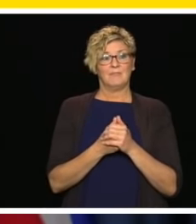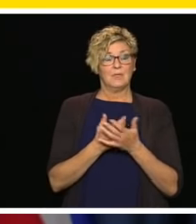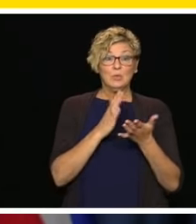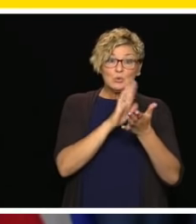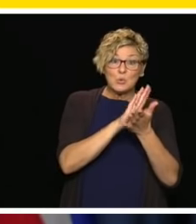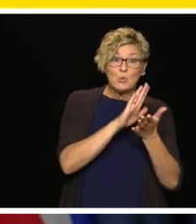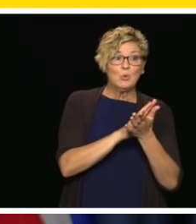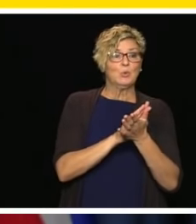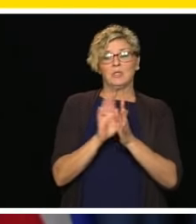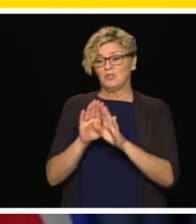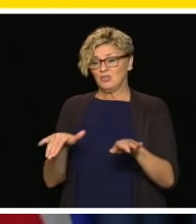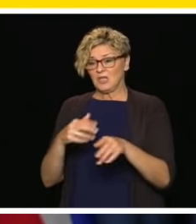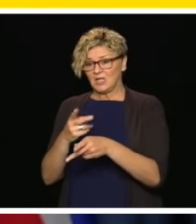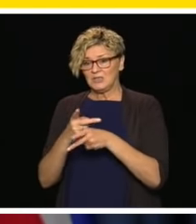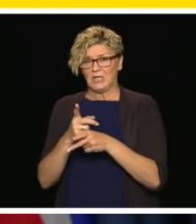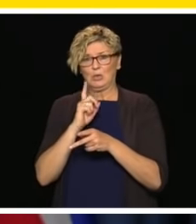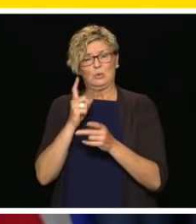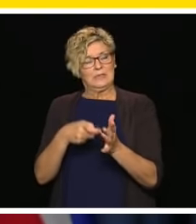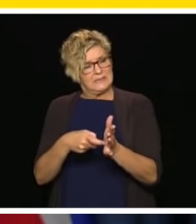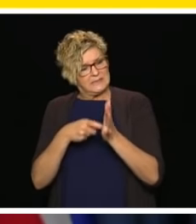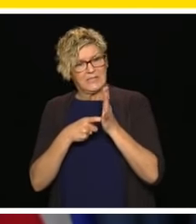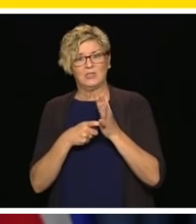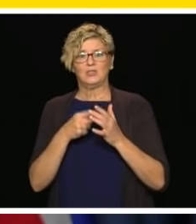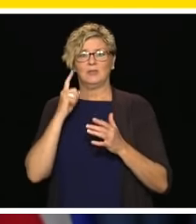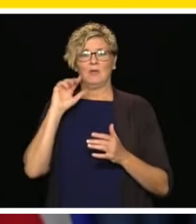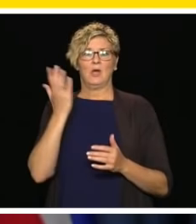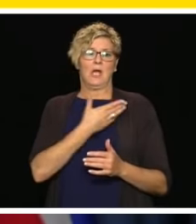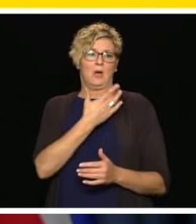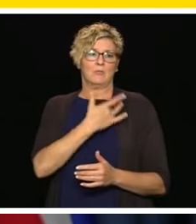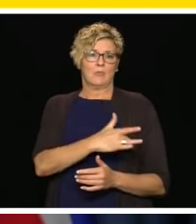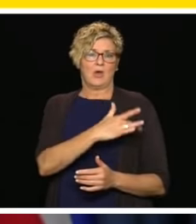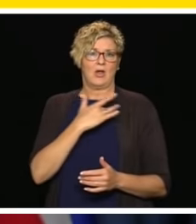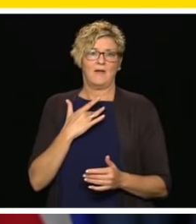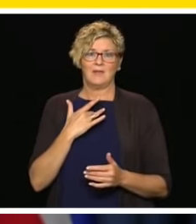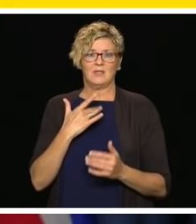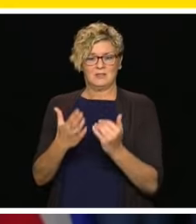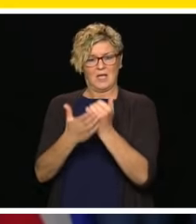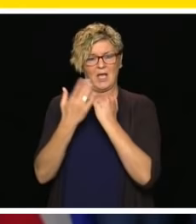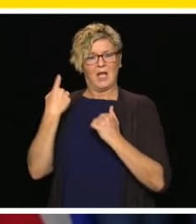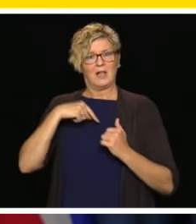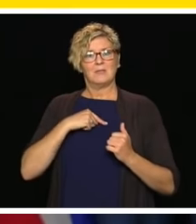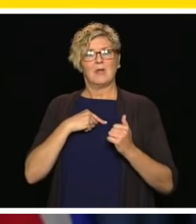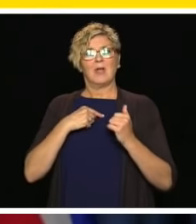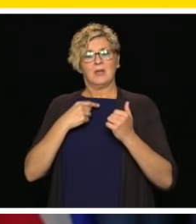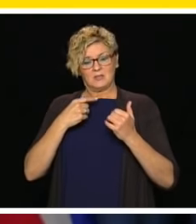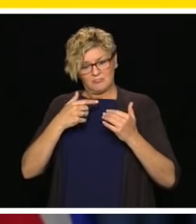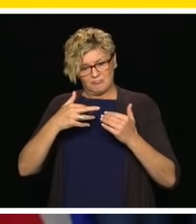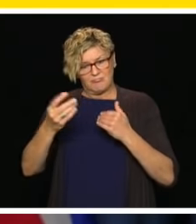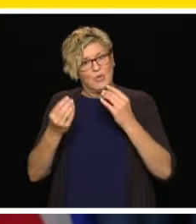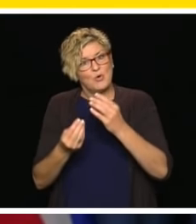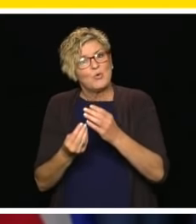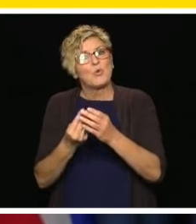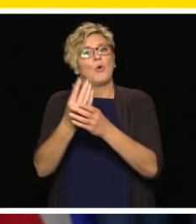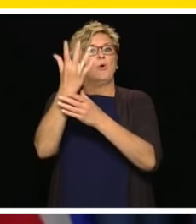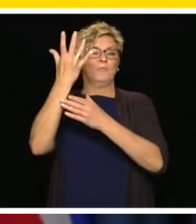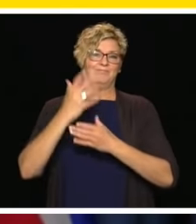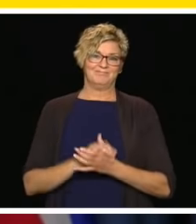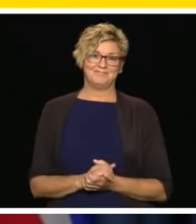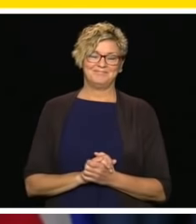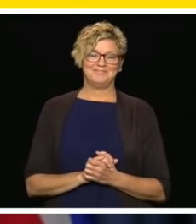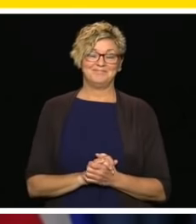to how we grow as a province and as a people. With that, I'm happy to take any questions that you may have.